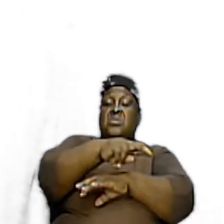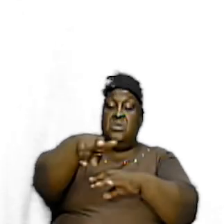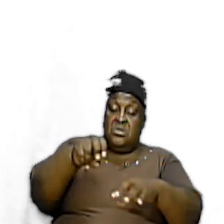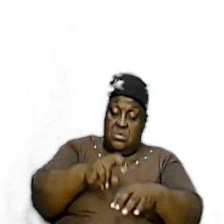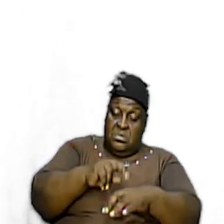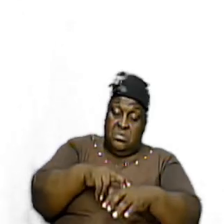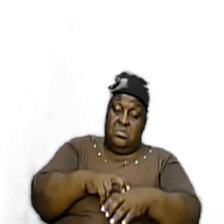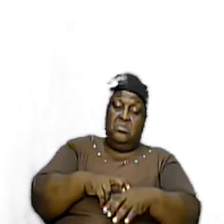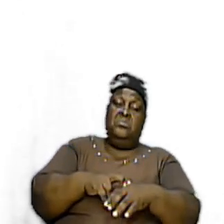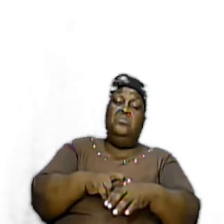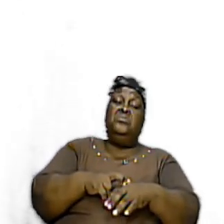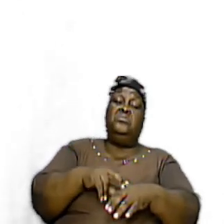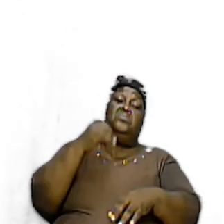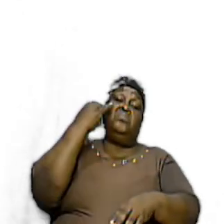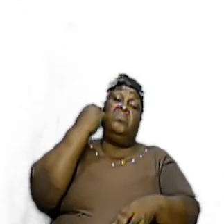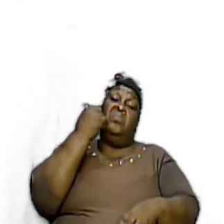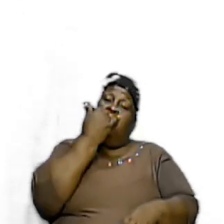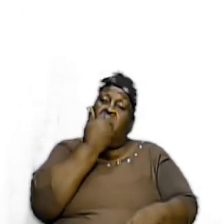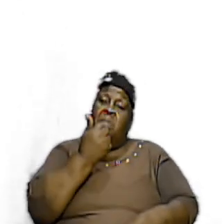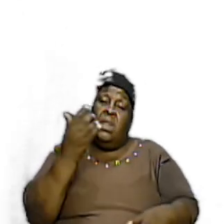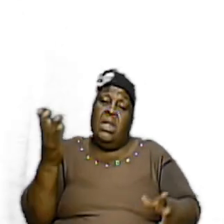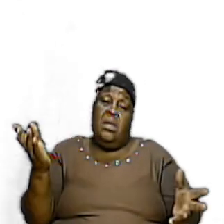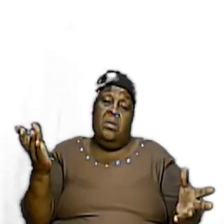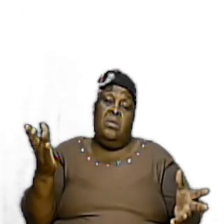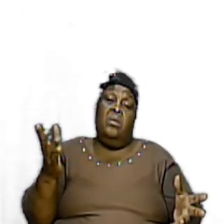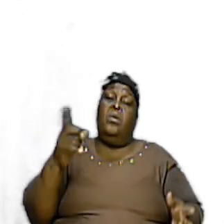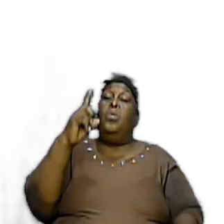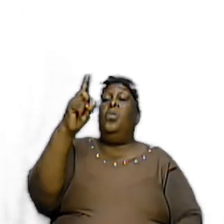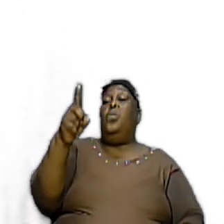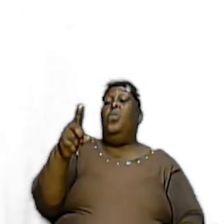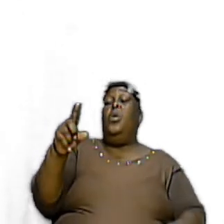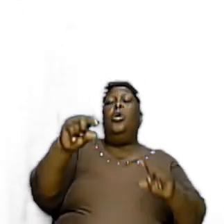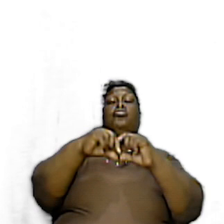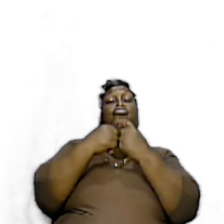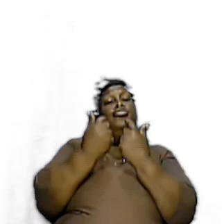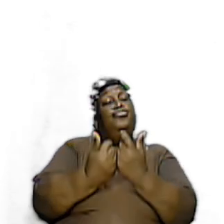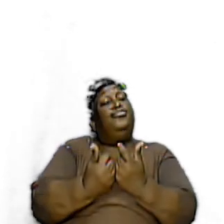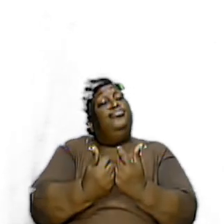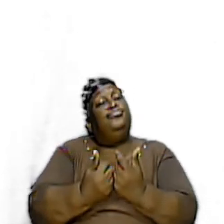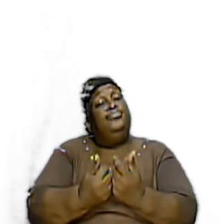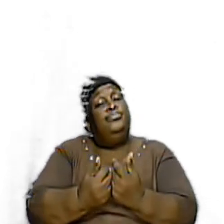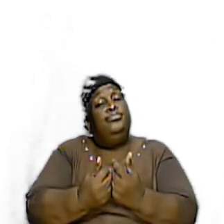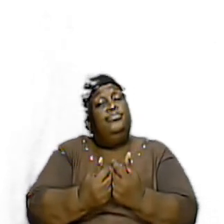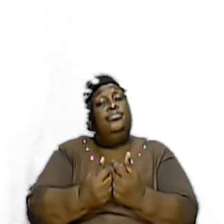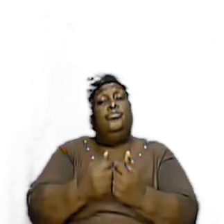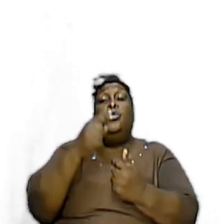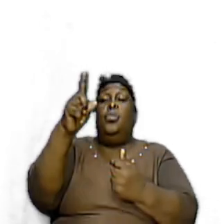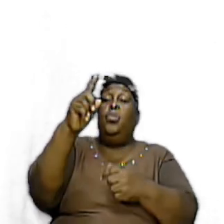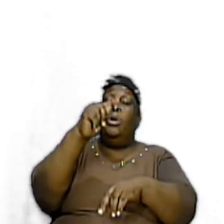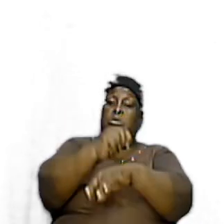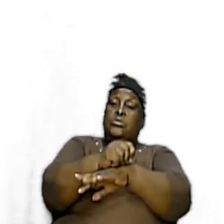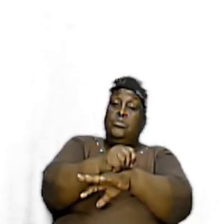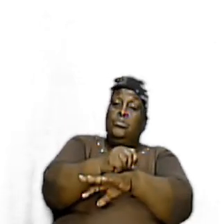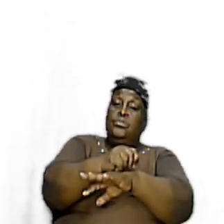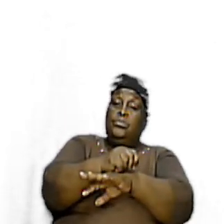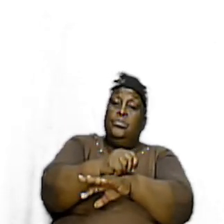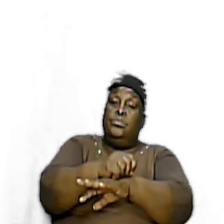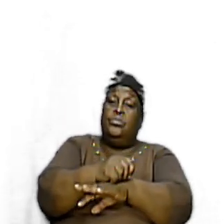Yes One camp One group One tabernacle